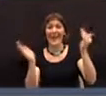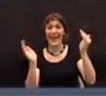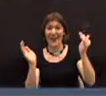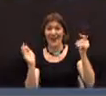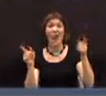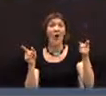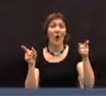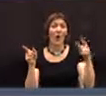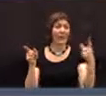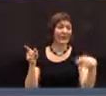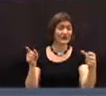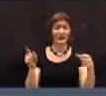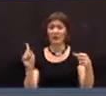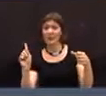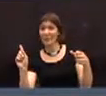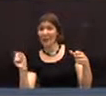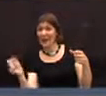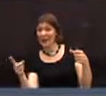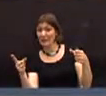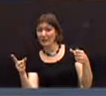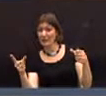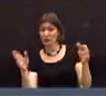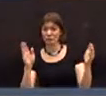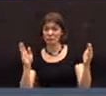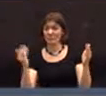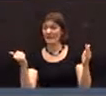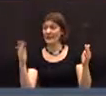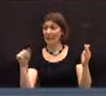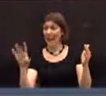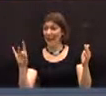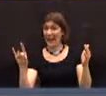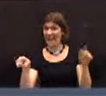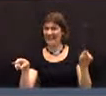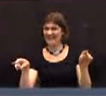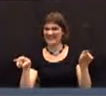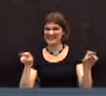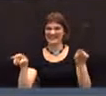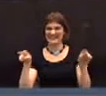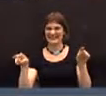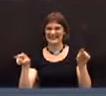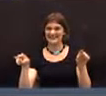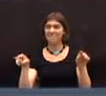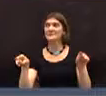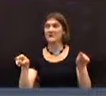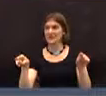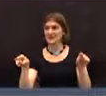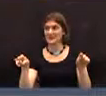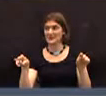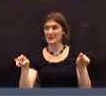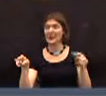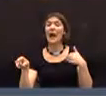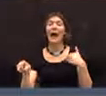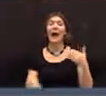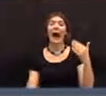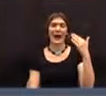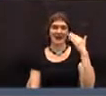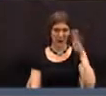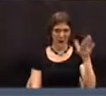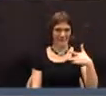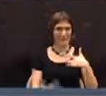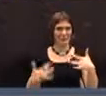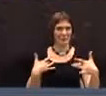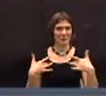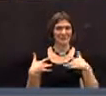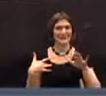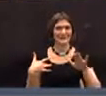that we use for comparison to the 15, total 15.880, 181, 866. And I understand Mr. Siegel's concerns about that.